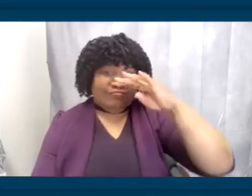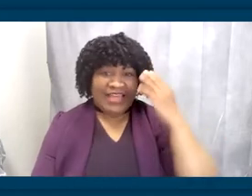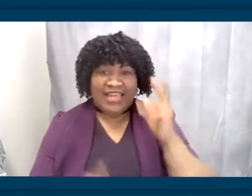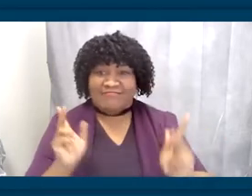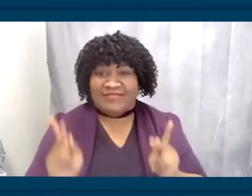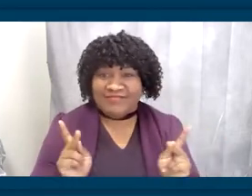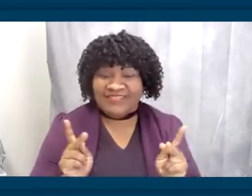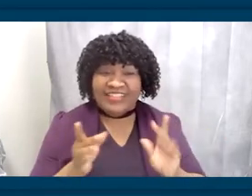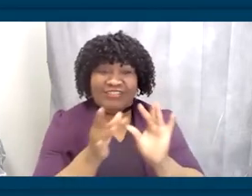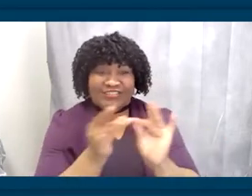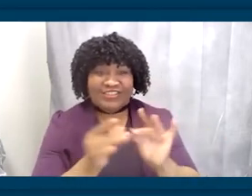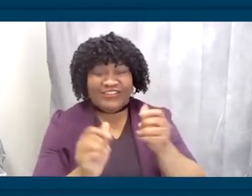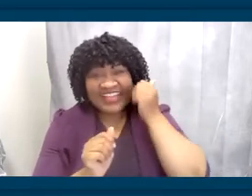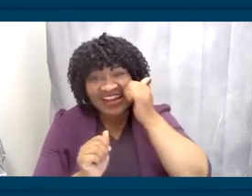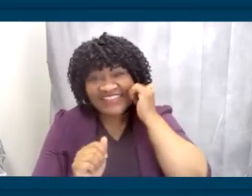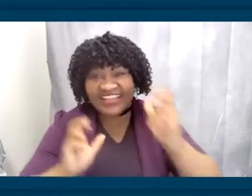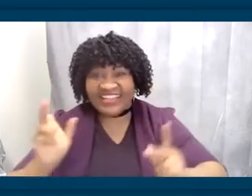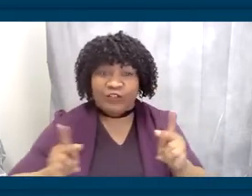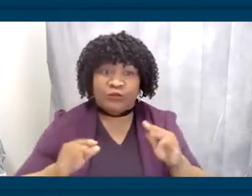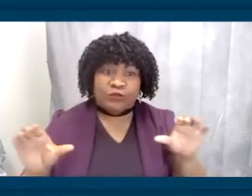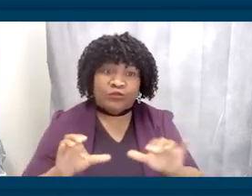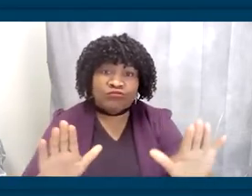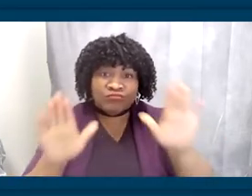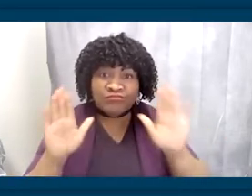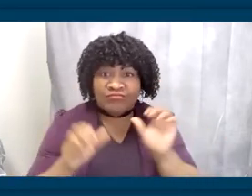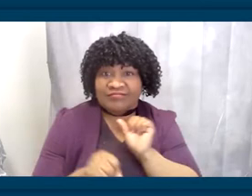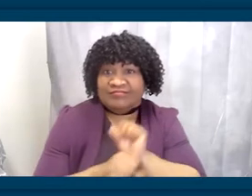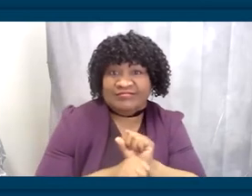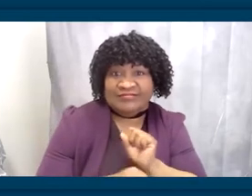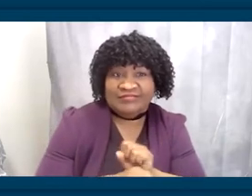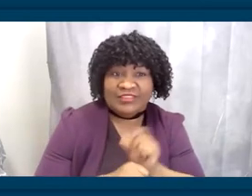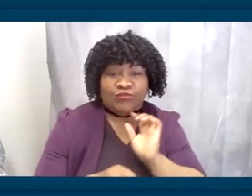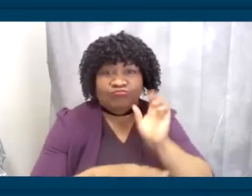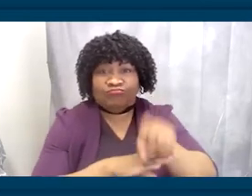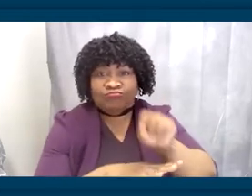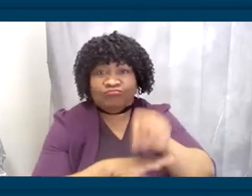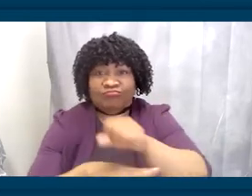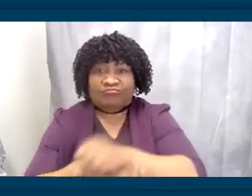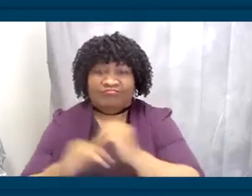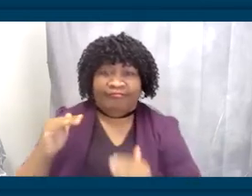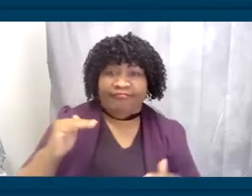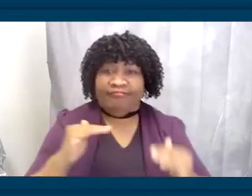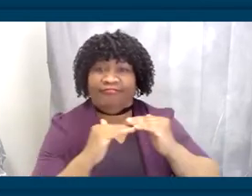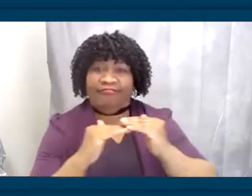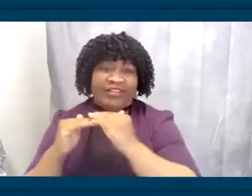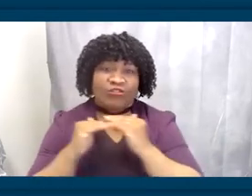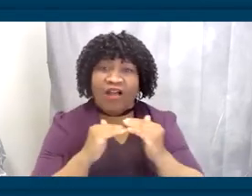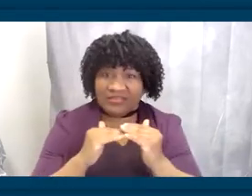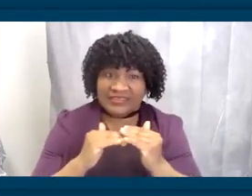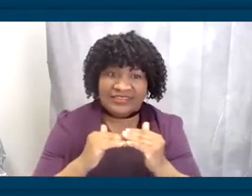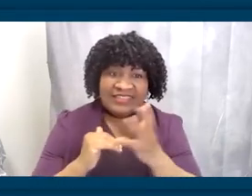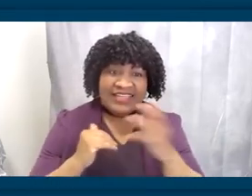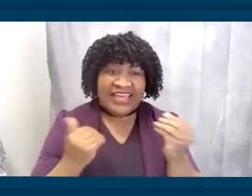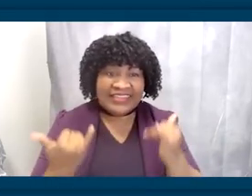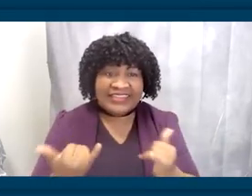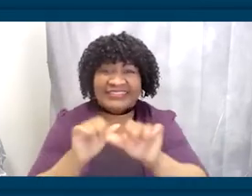injustices, inequalities, and systemic barriers to achieve great heights. So what is the next chapter of